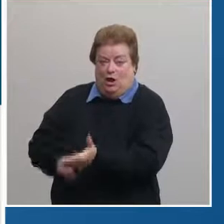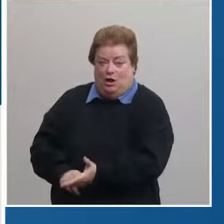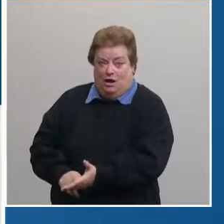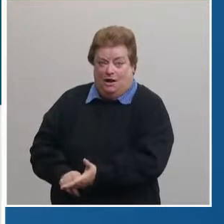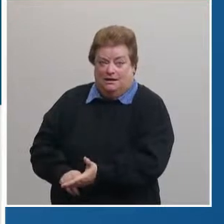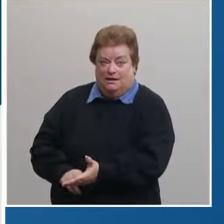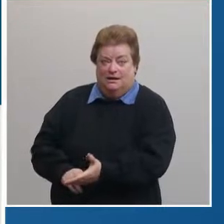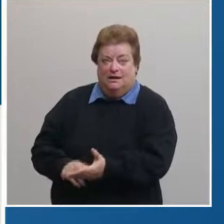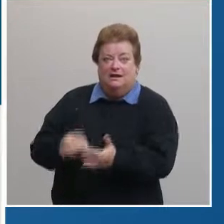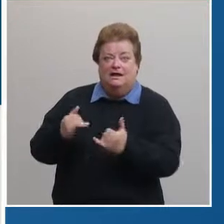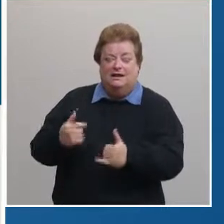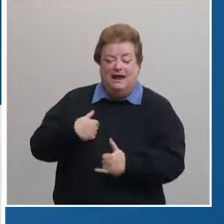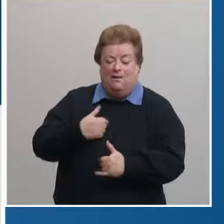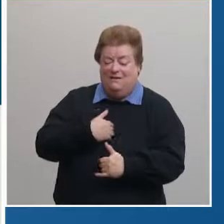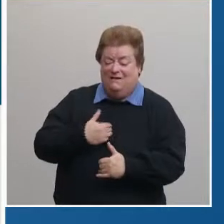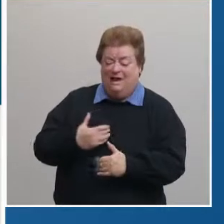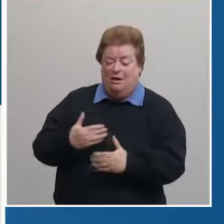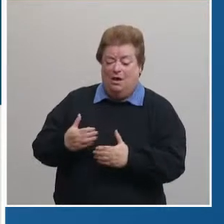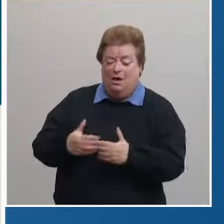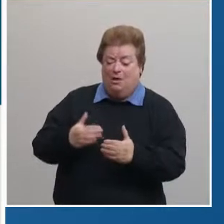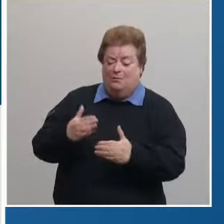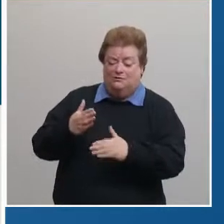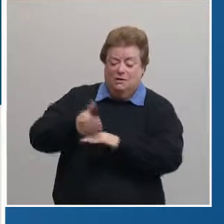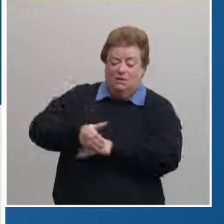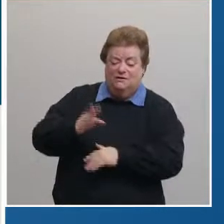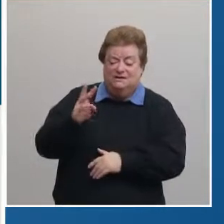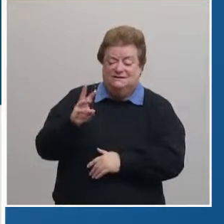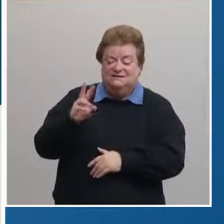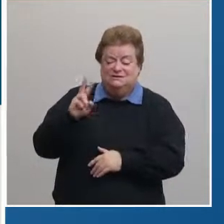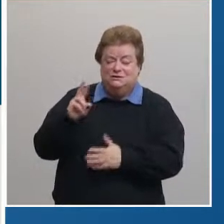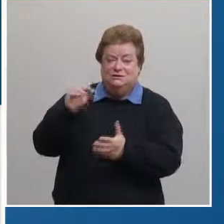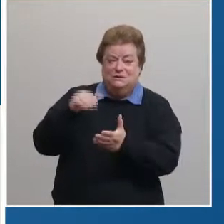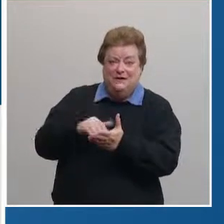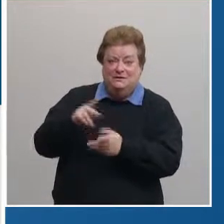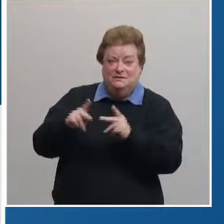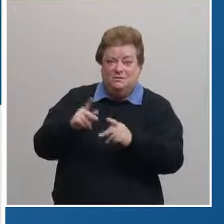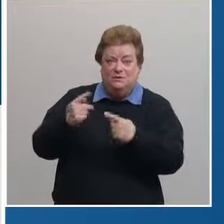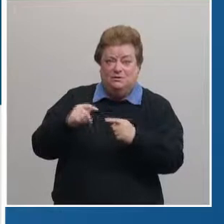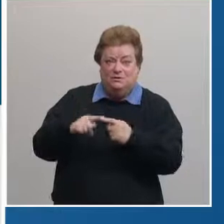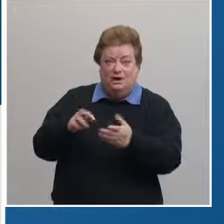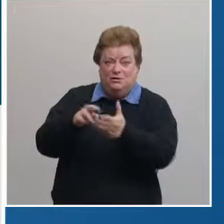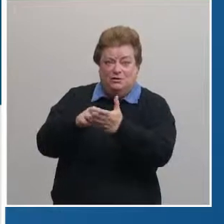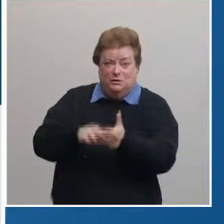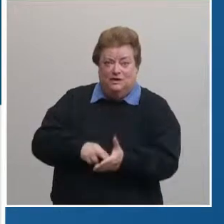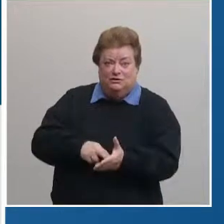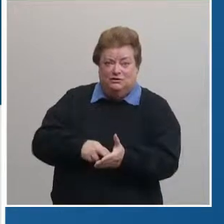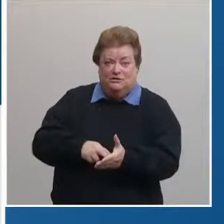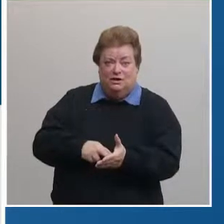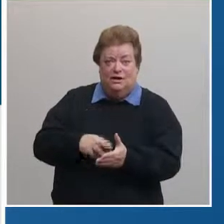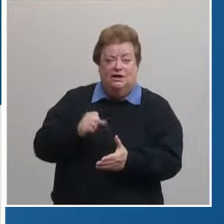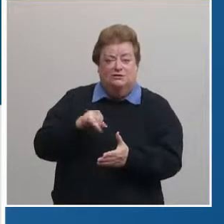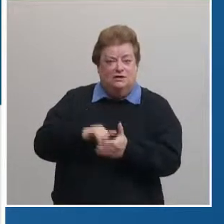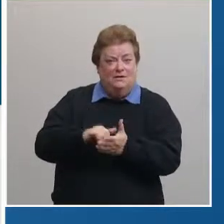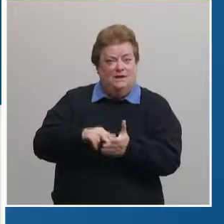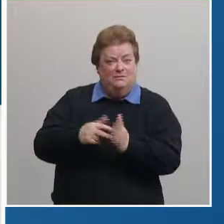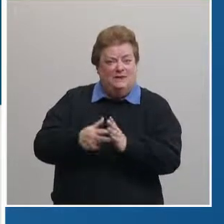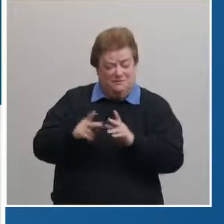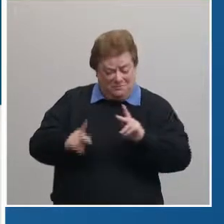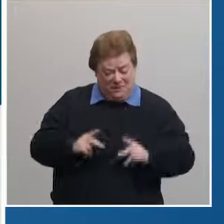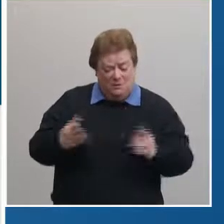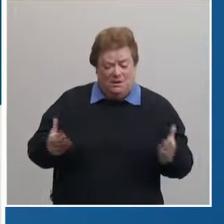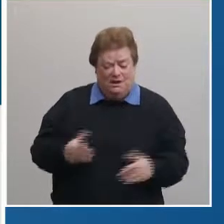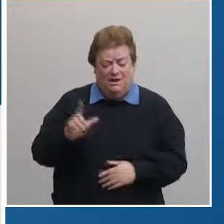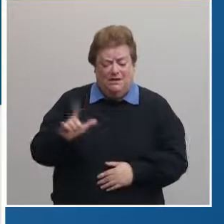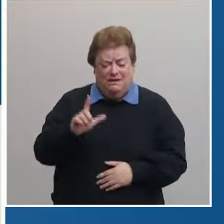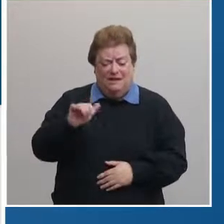afternoon over 62,000 individuals have registered successfully fueling our optimism that the people of Lincoln and Lancaster County are